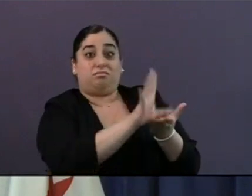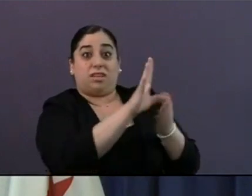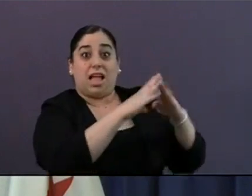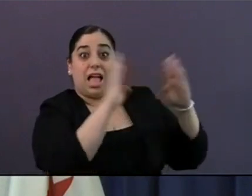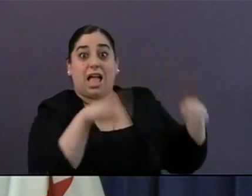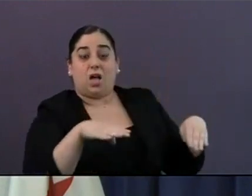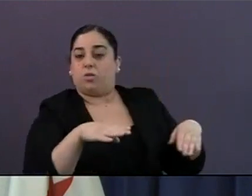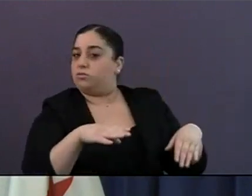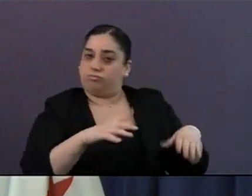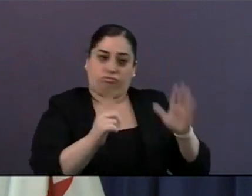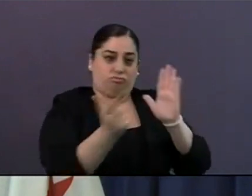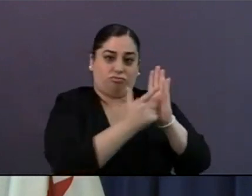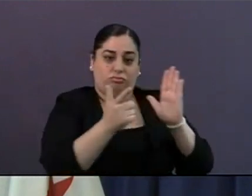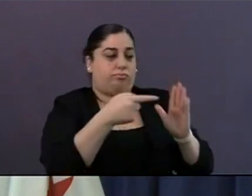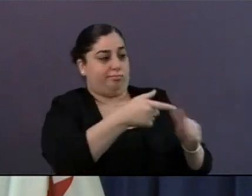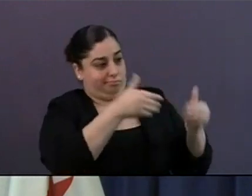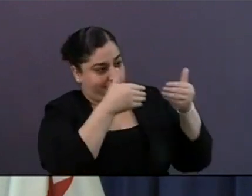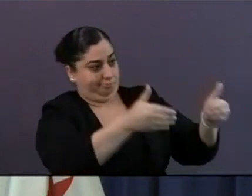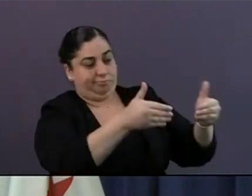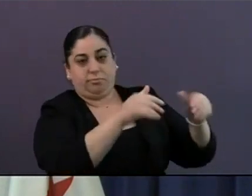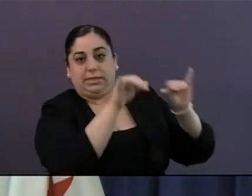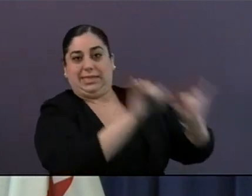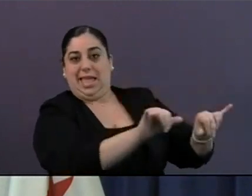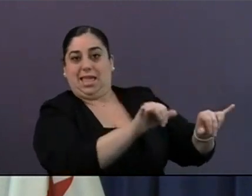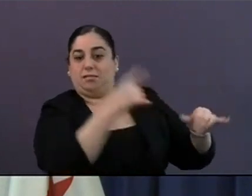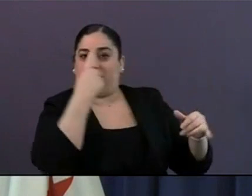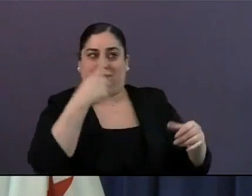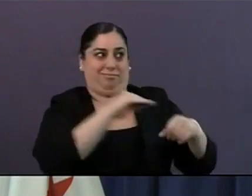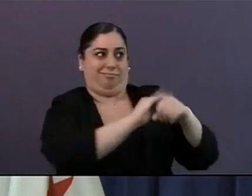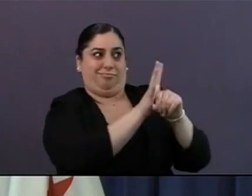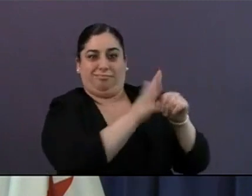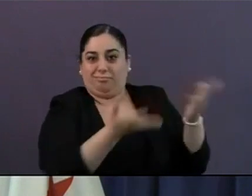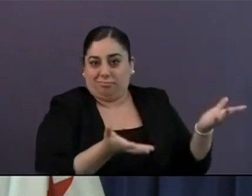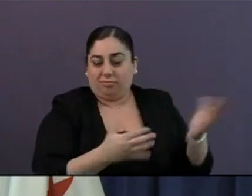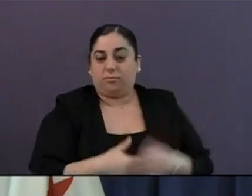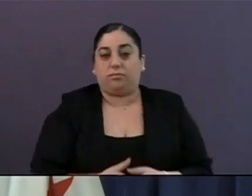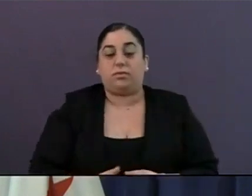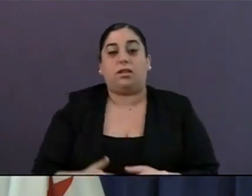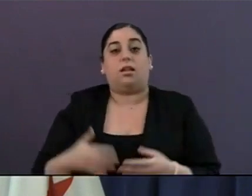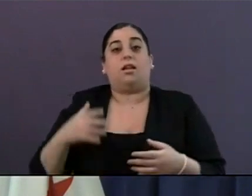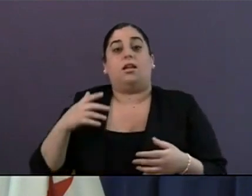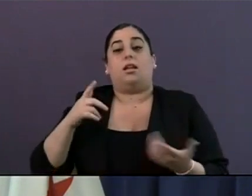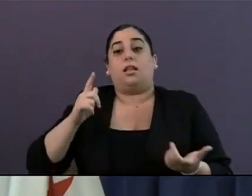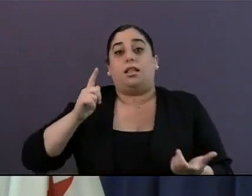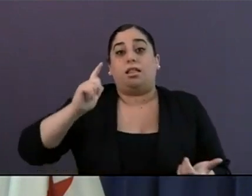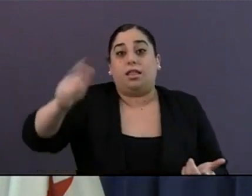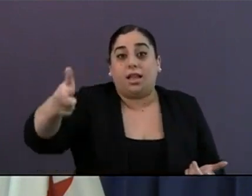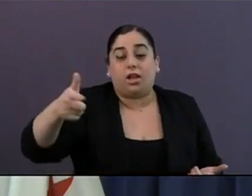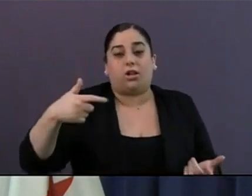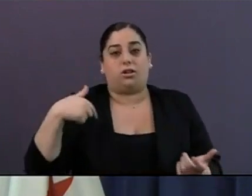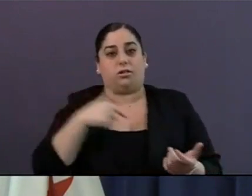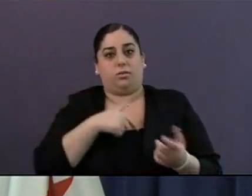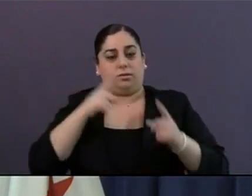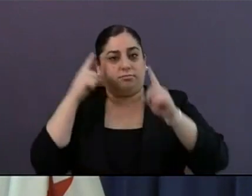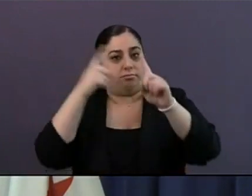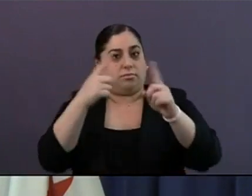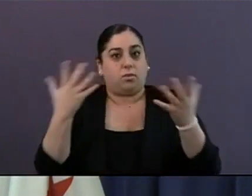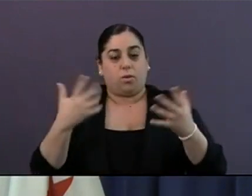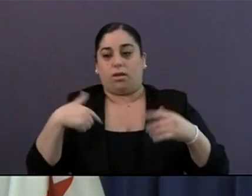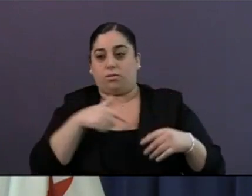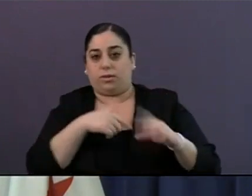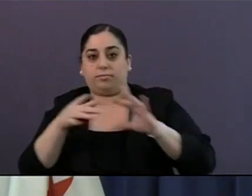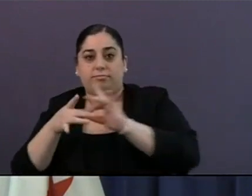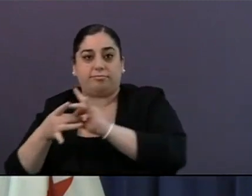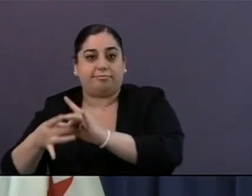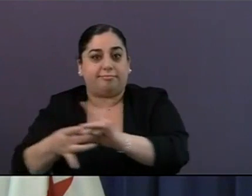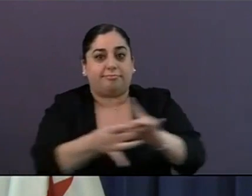-term needs, like pushing for a safe and responsible reopening strategy that puts San Diegans back to work.